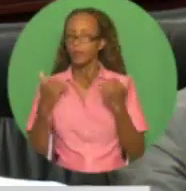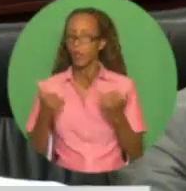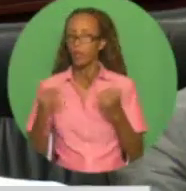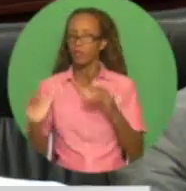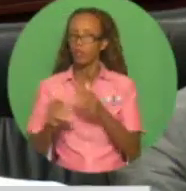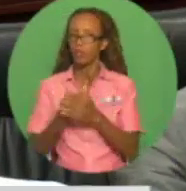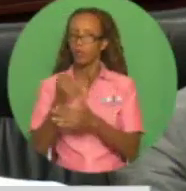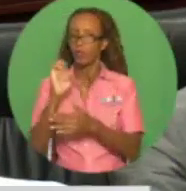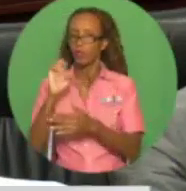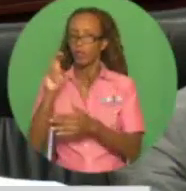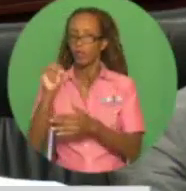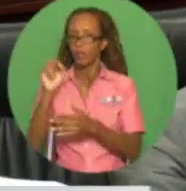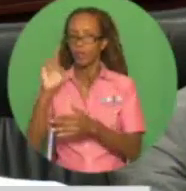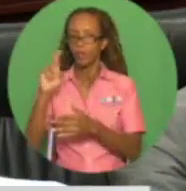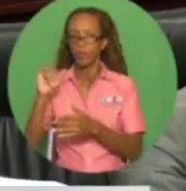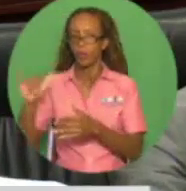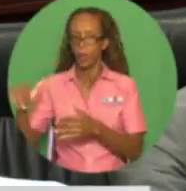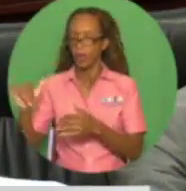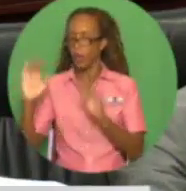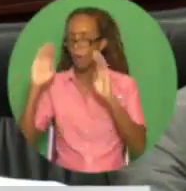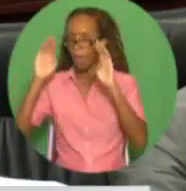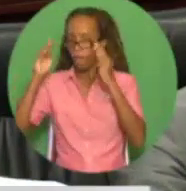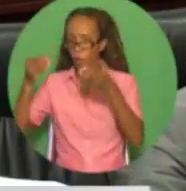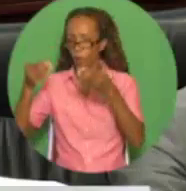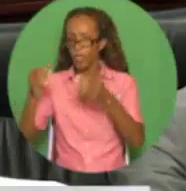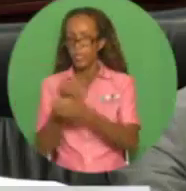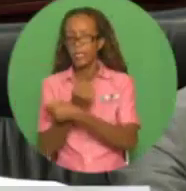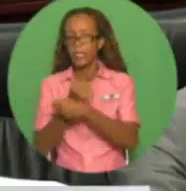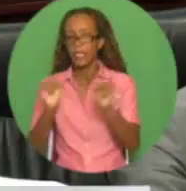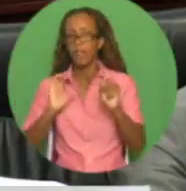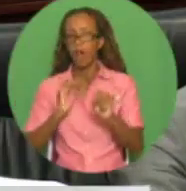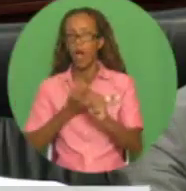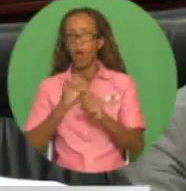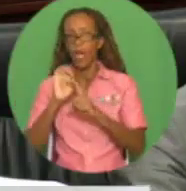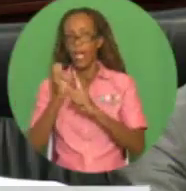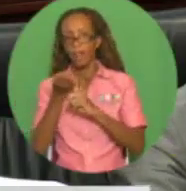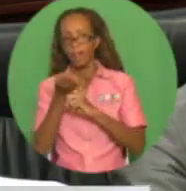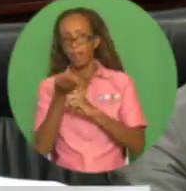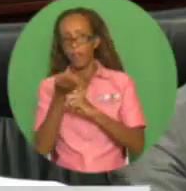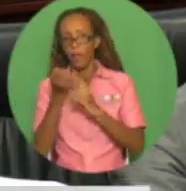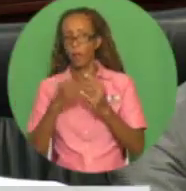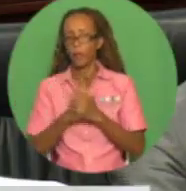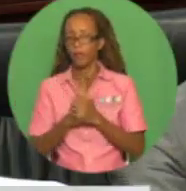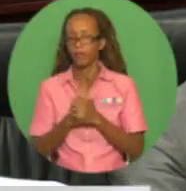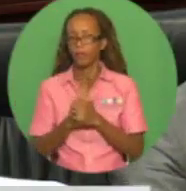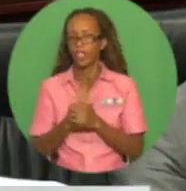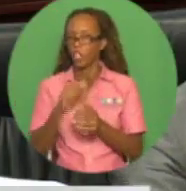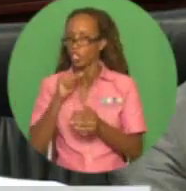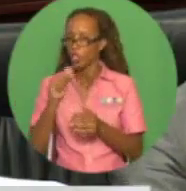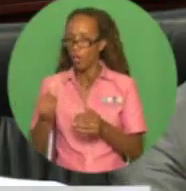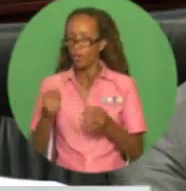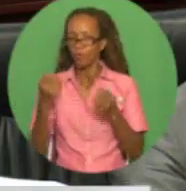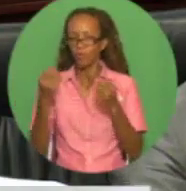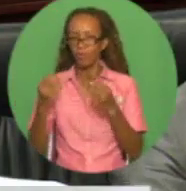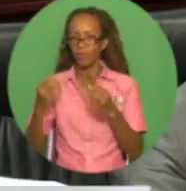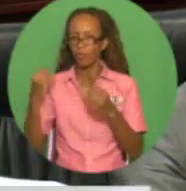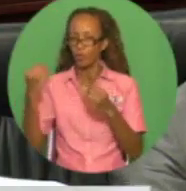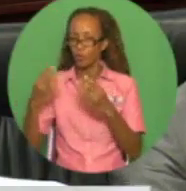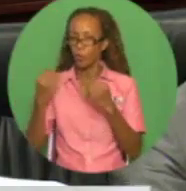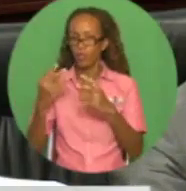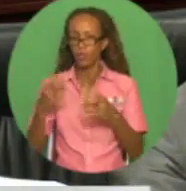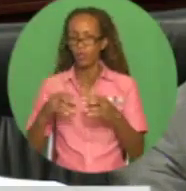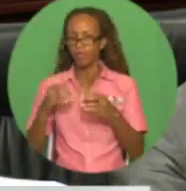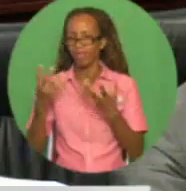commitment to the Paris Agreement on climate change, dealing with greenhouse gas emission mitigation, and the